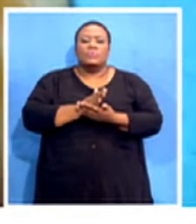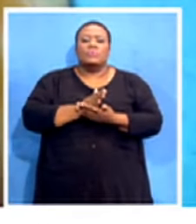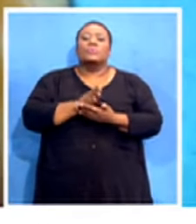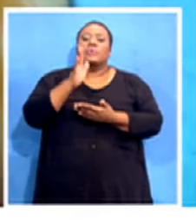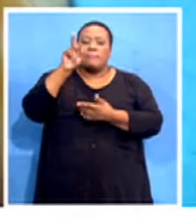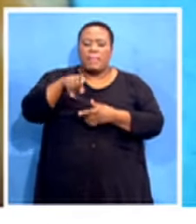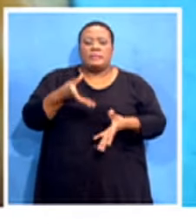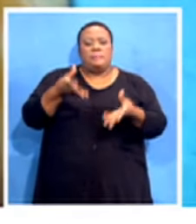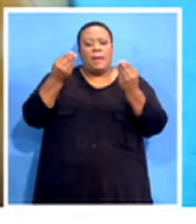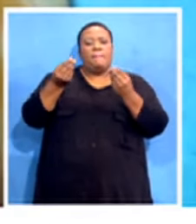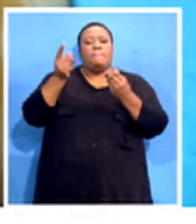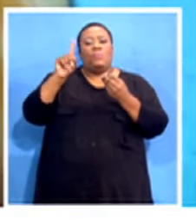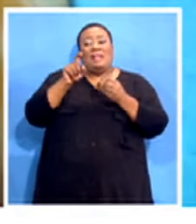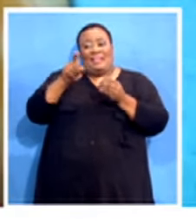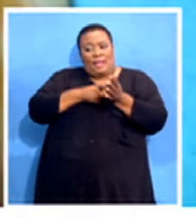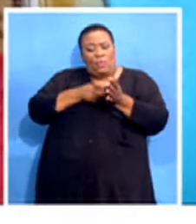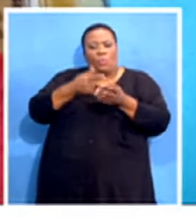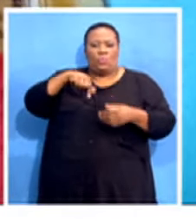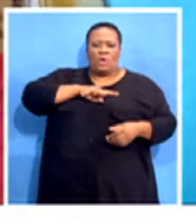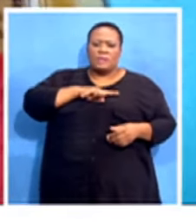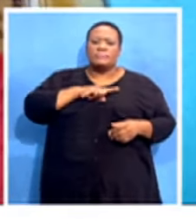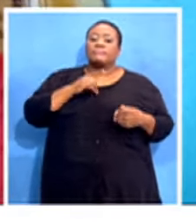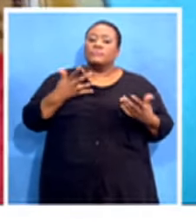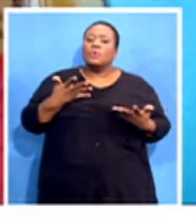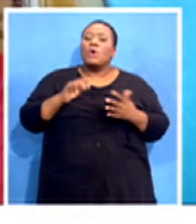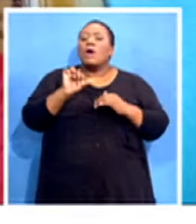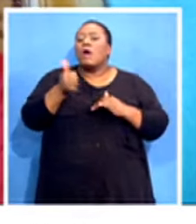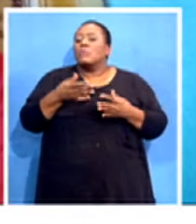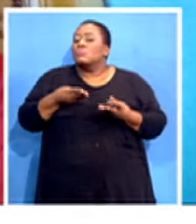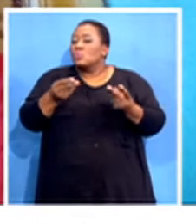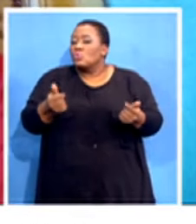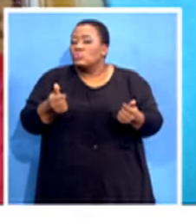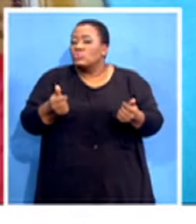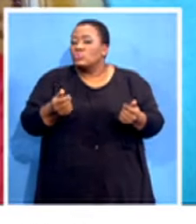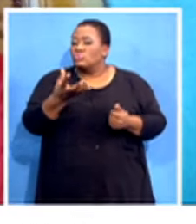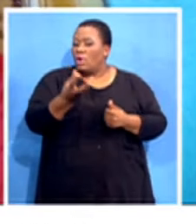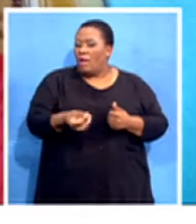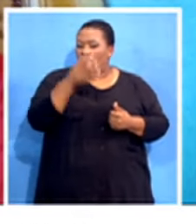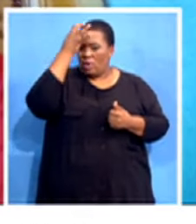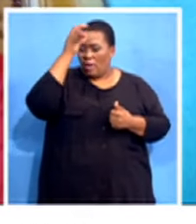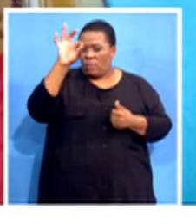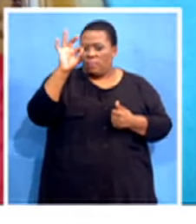receive what is due to us. So what are the solutions that you offering for the government to consider?